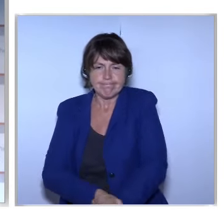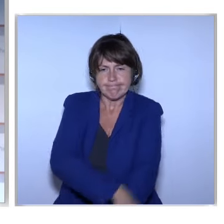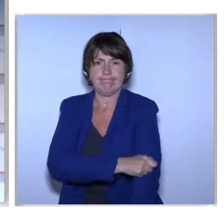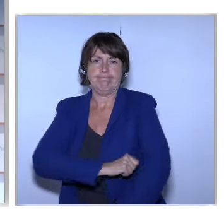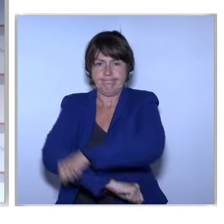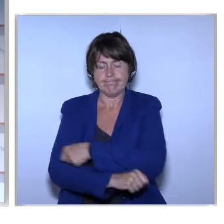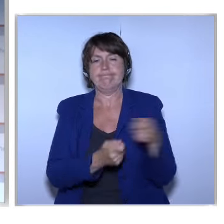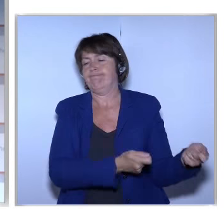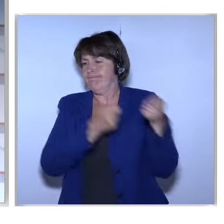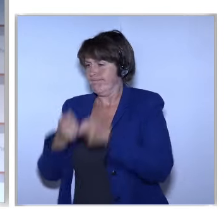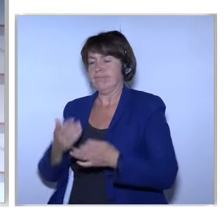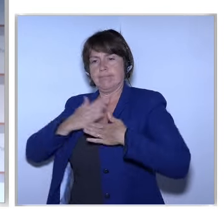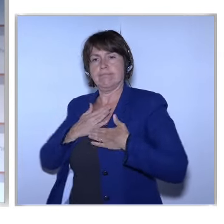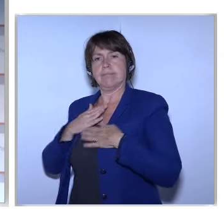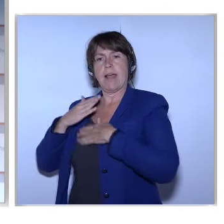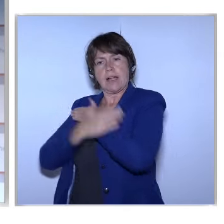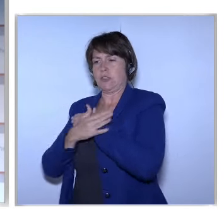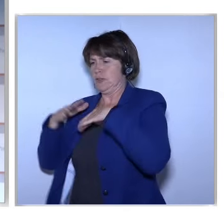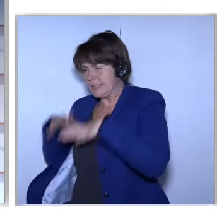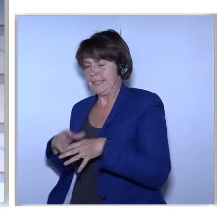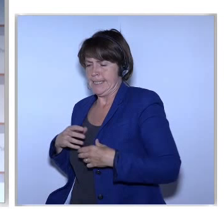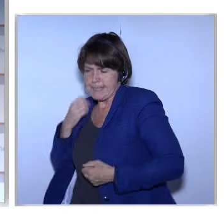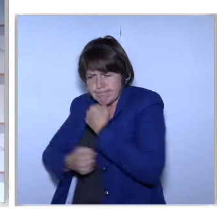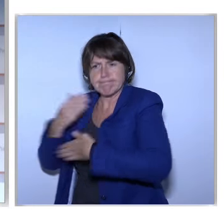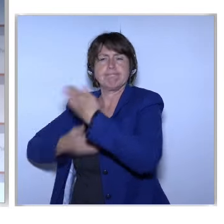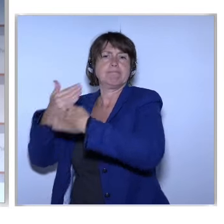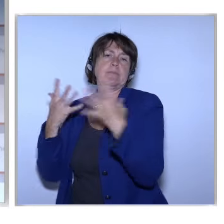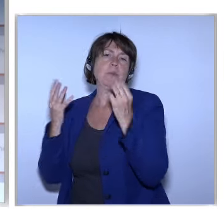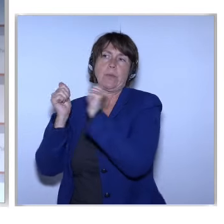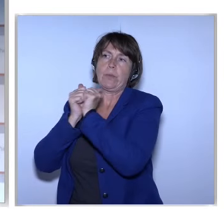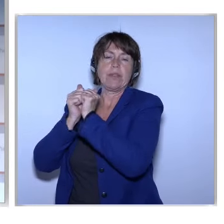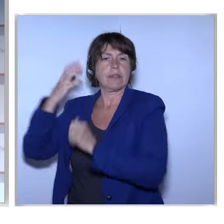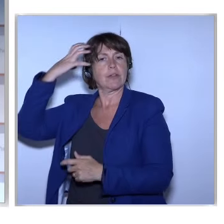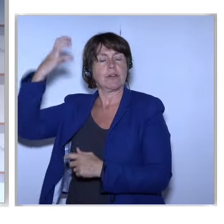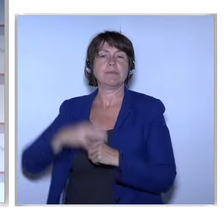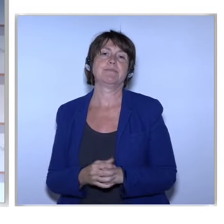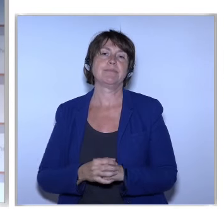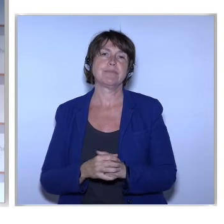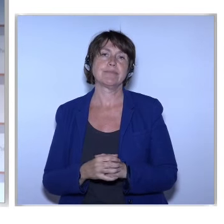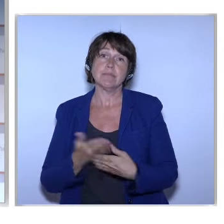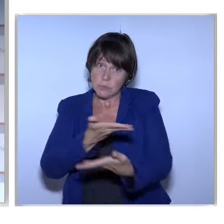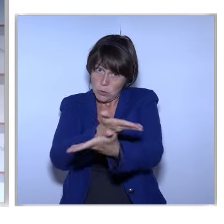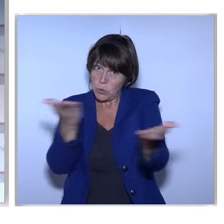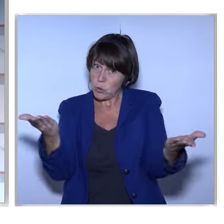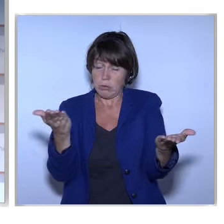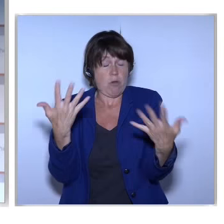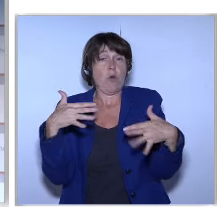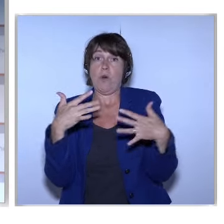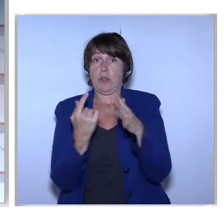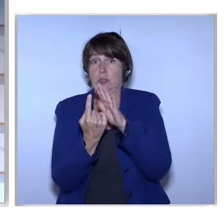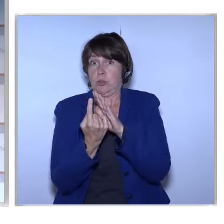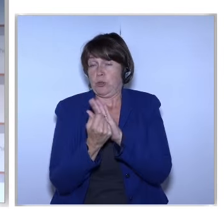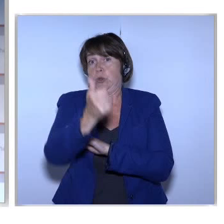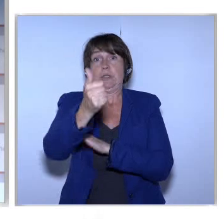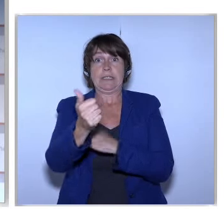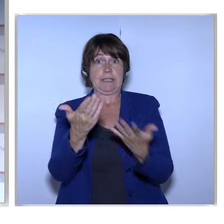Together With NGOs With Businesses And With Governments You Are Uniquely I Would Say